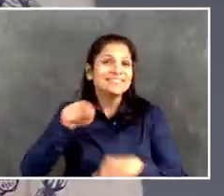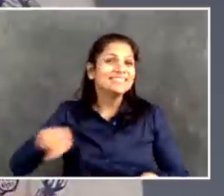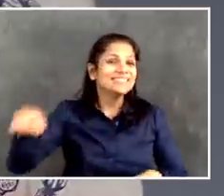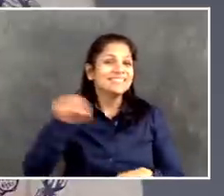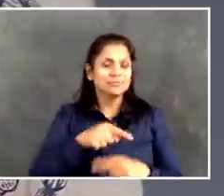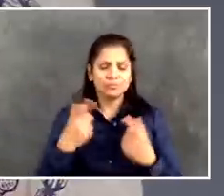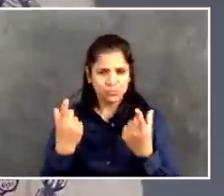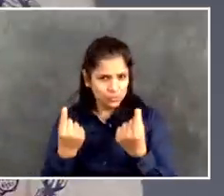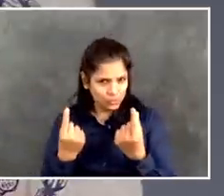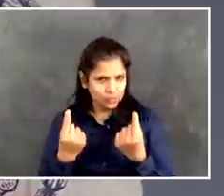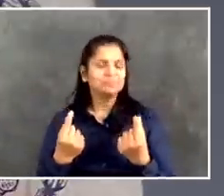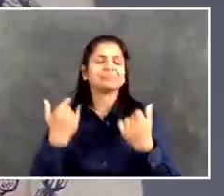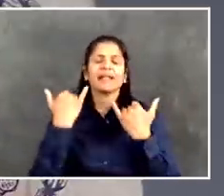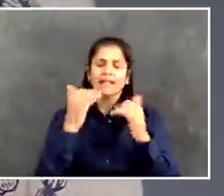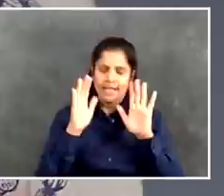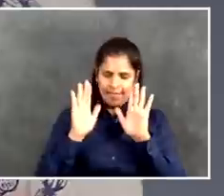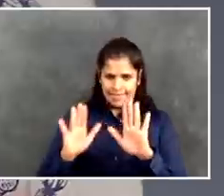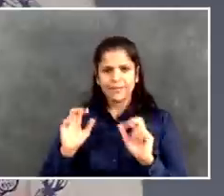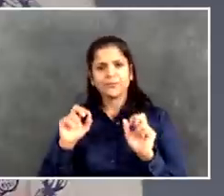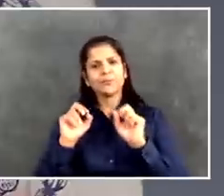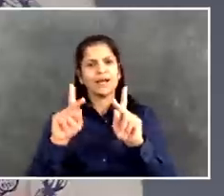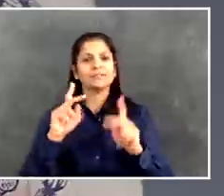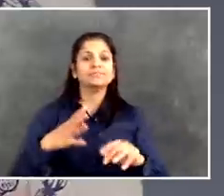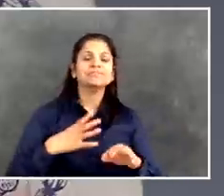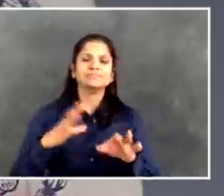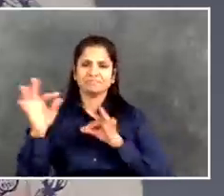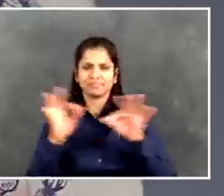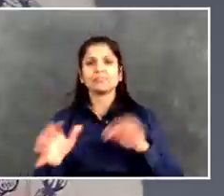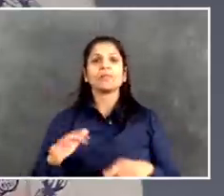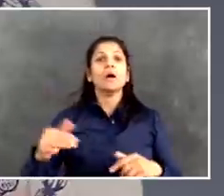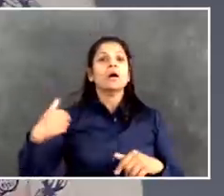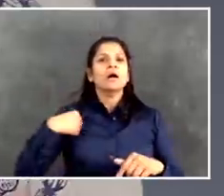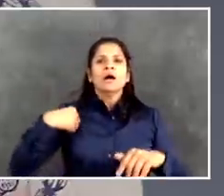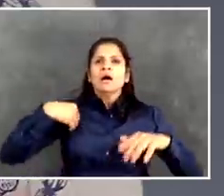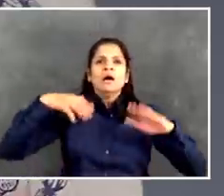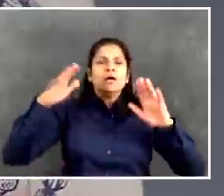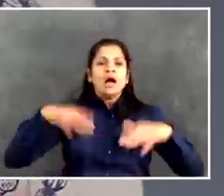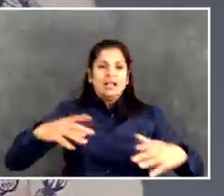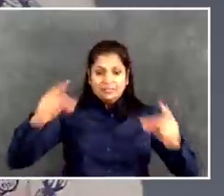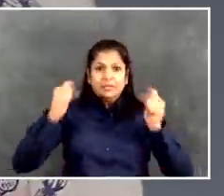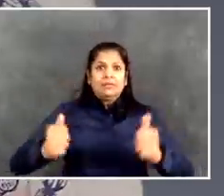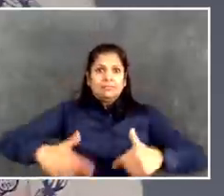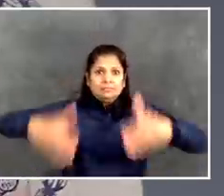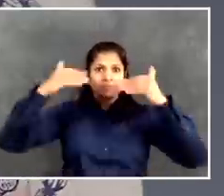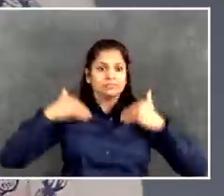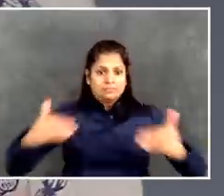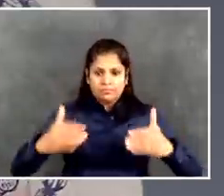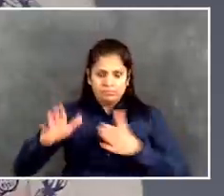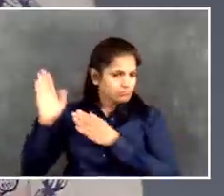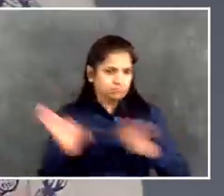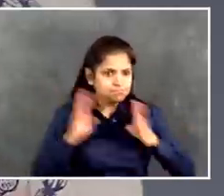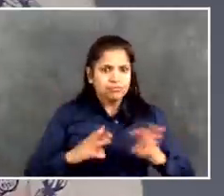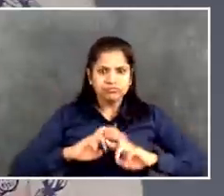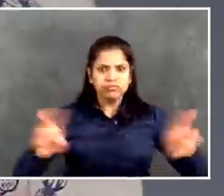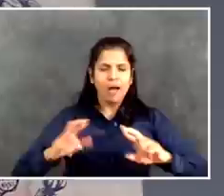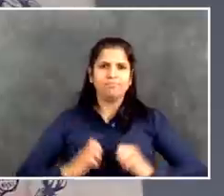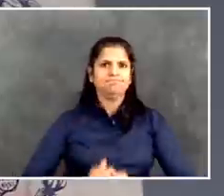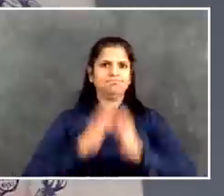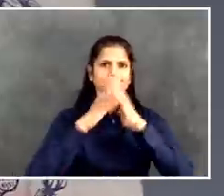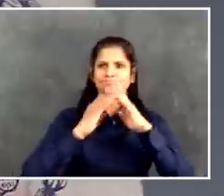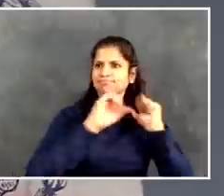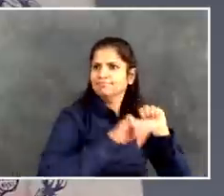no way to start a process, which would have meant right away making arrangements with employers,